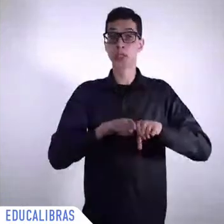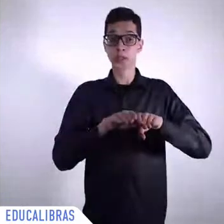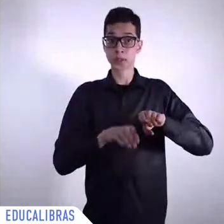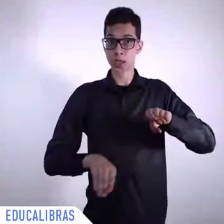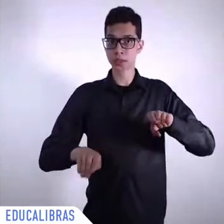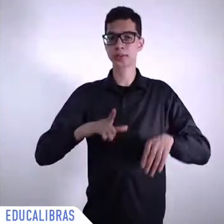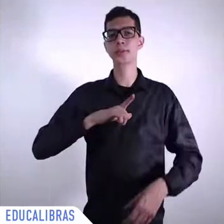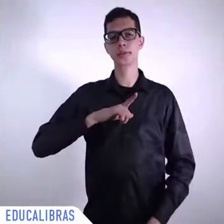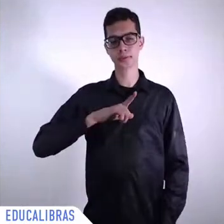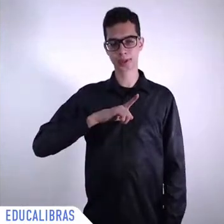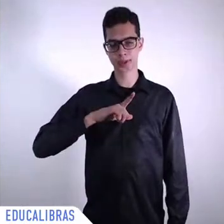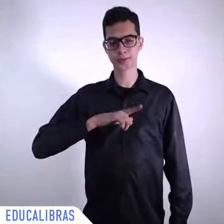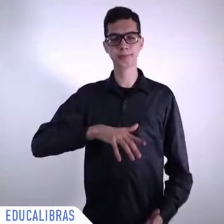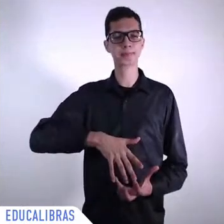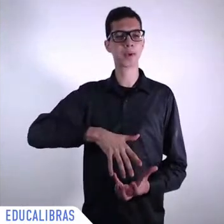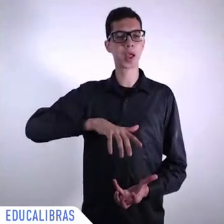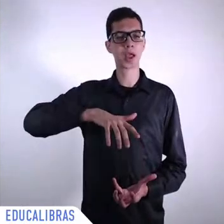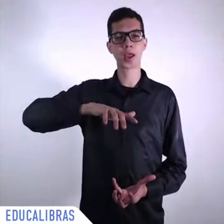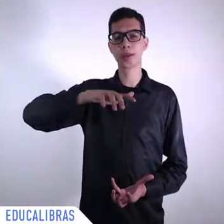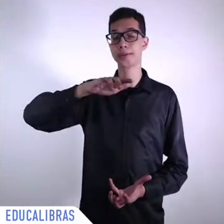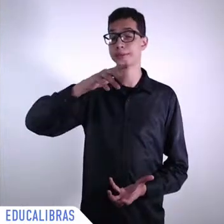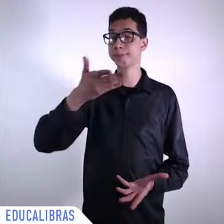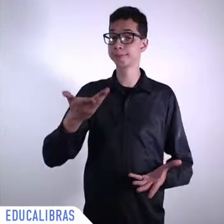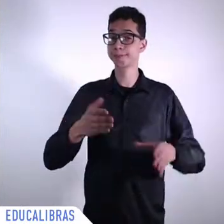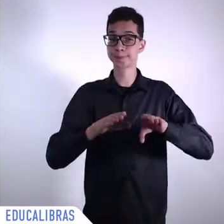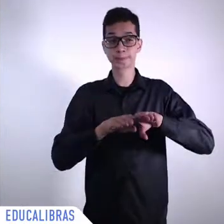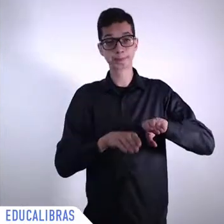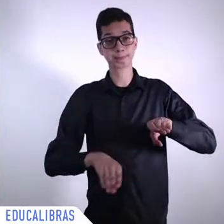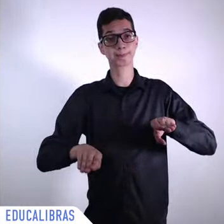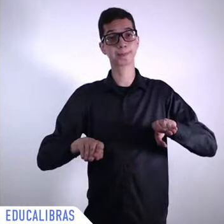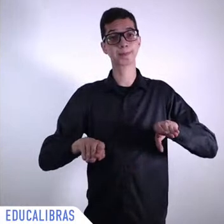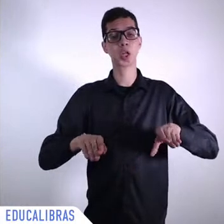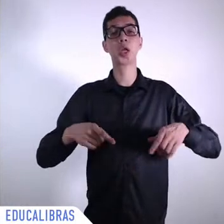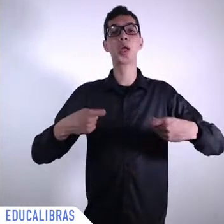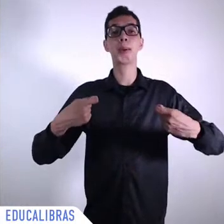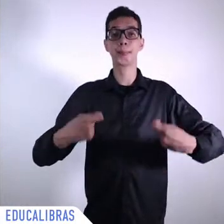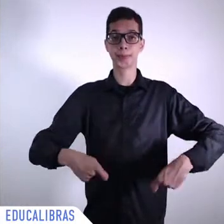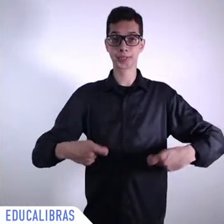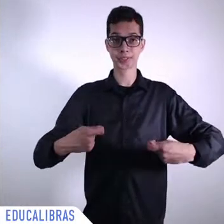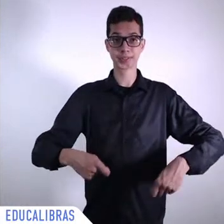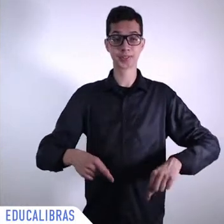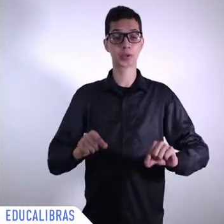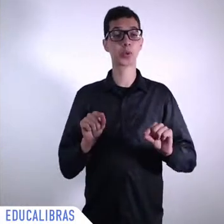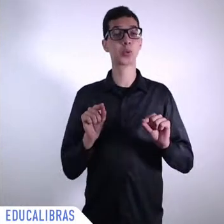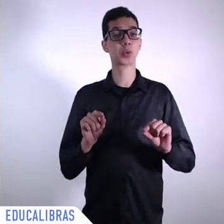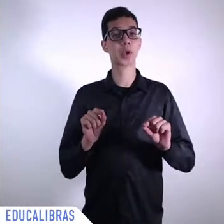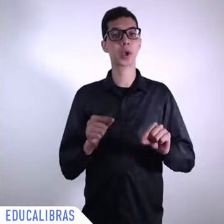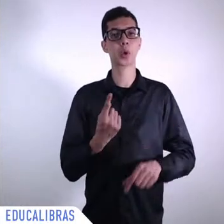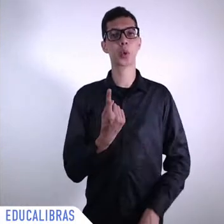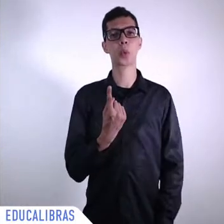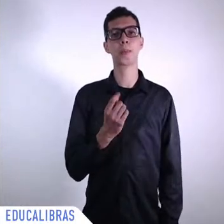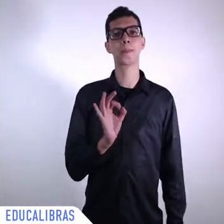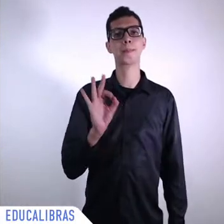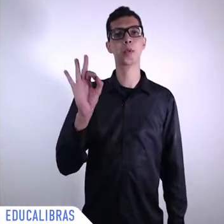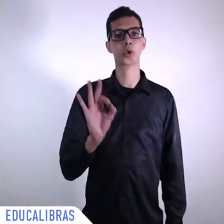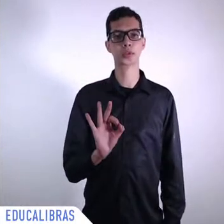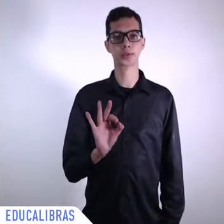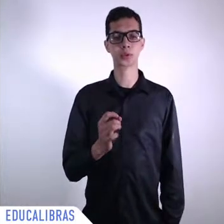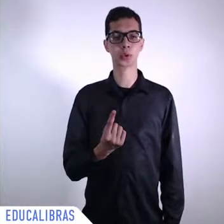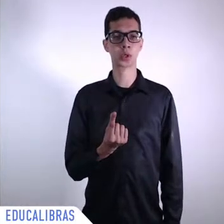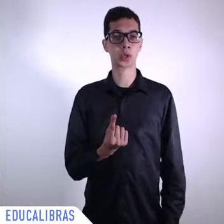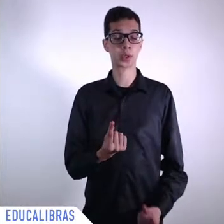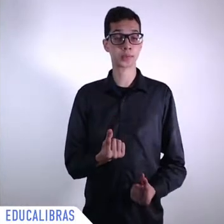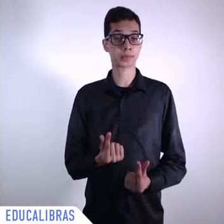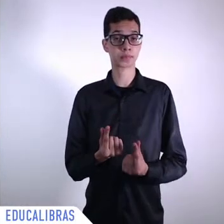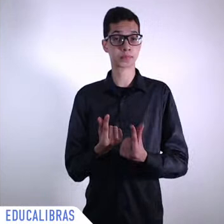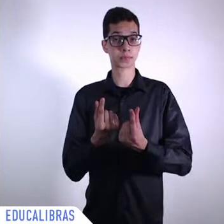top 1% top 0 1% and it is very connected to the issue of financialization right